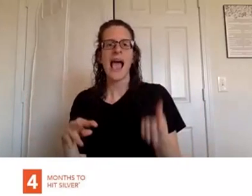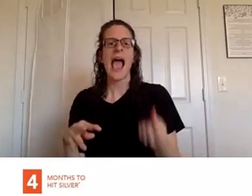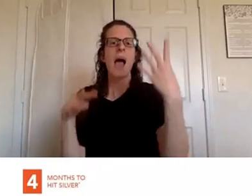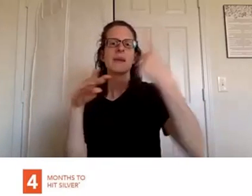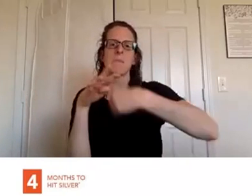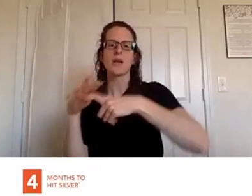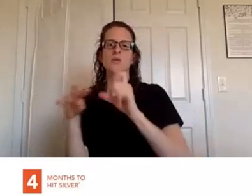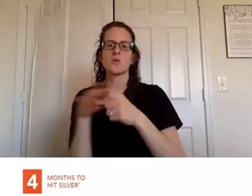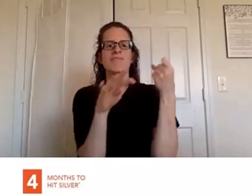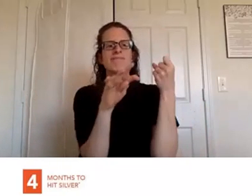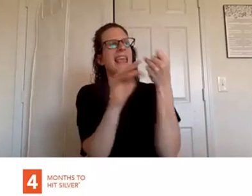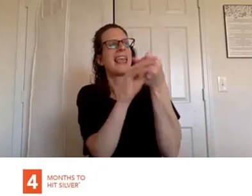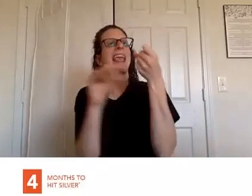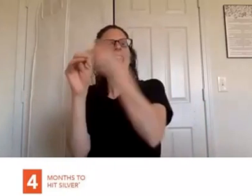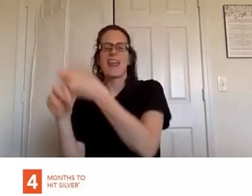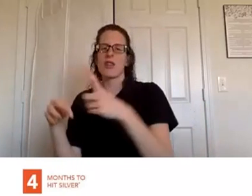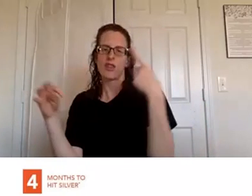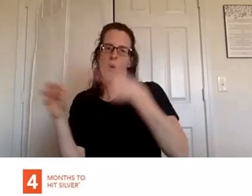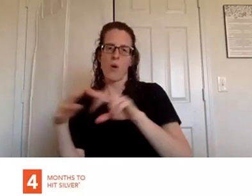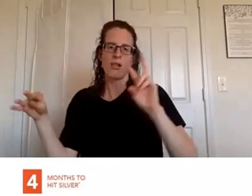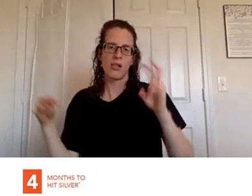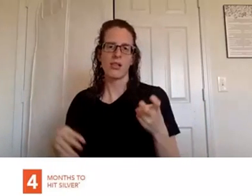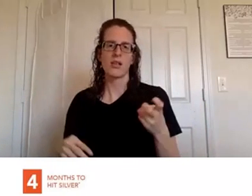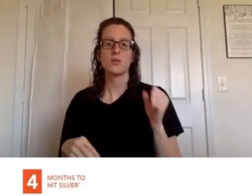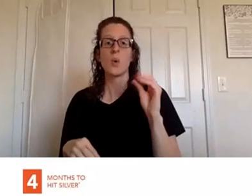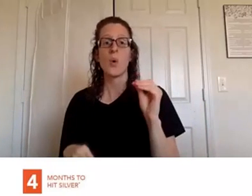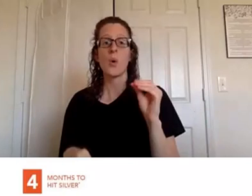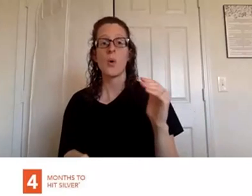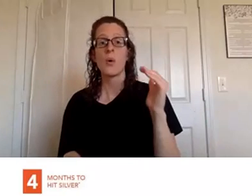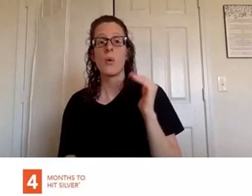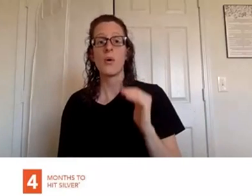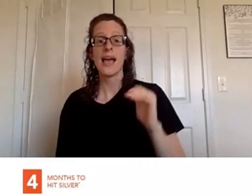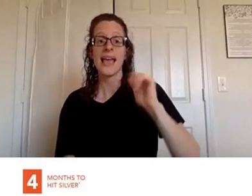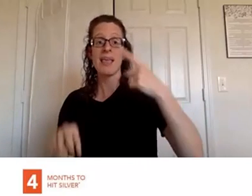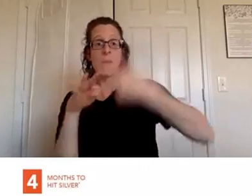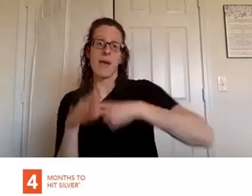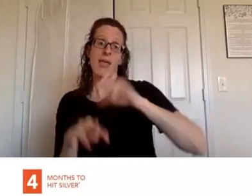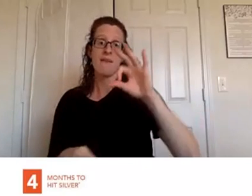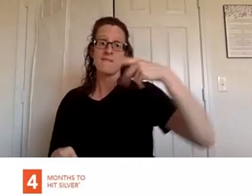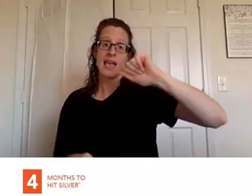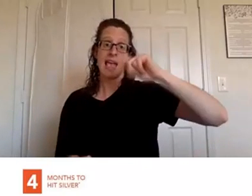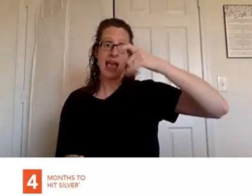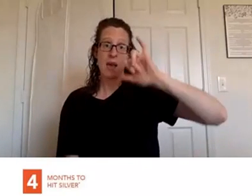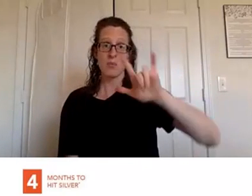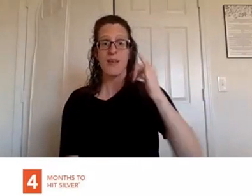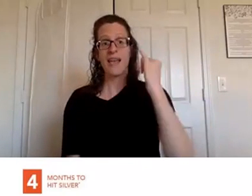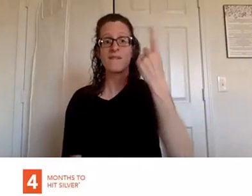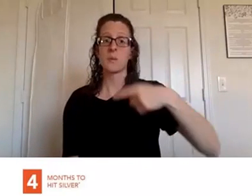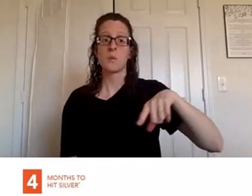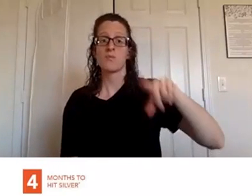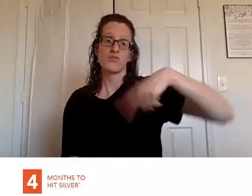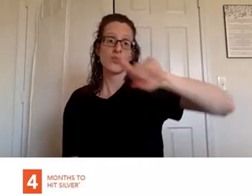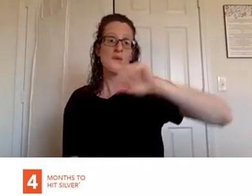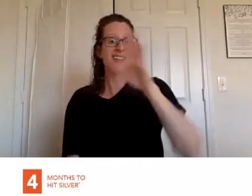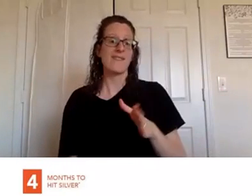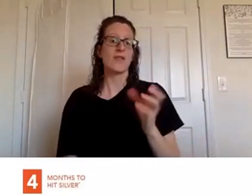so um in the month of um april um if you had never hit star